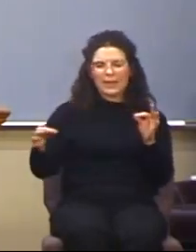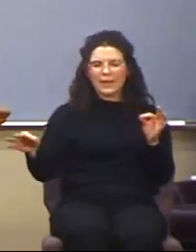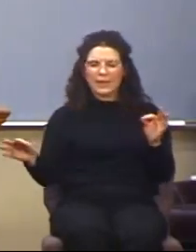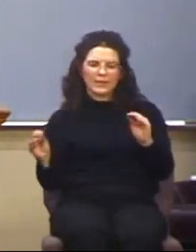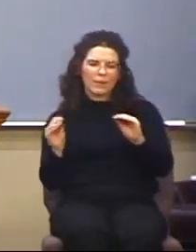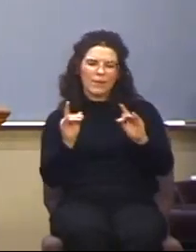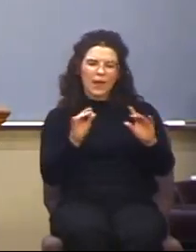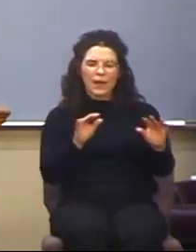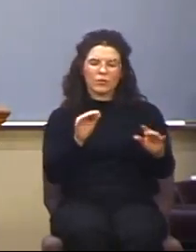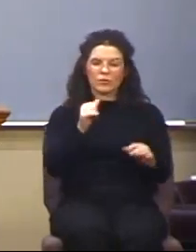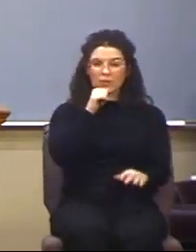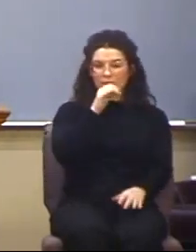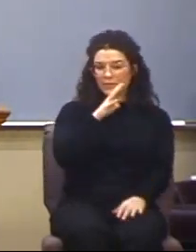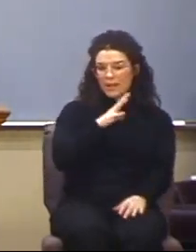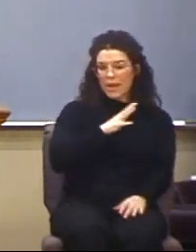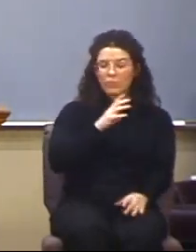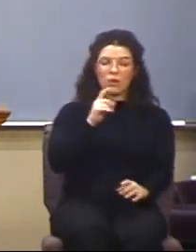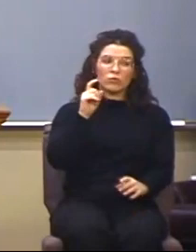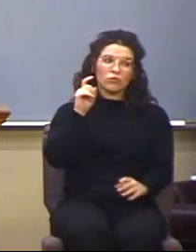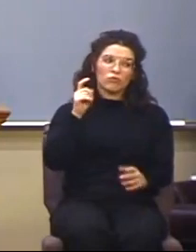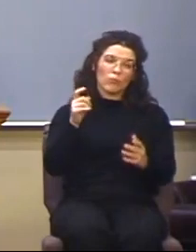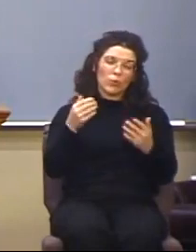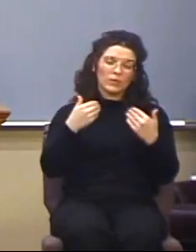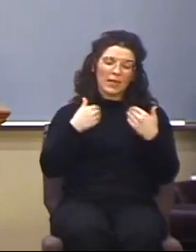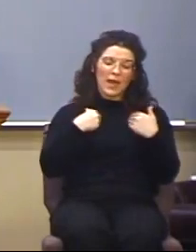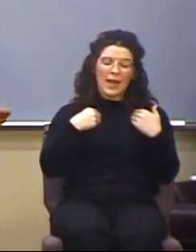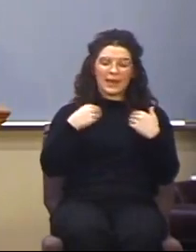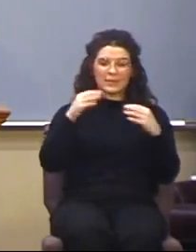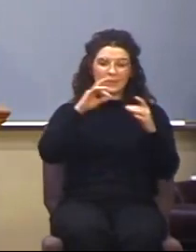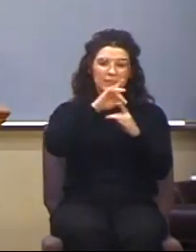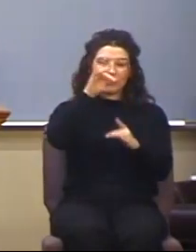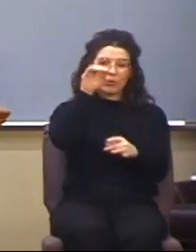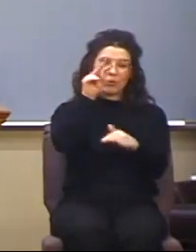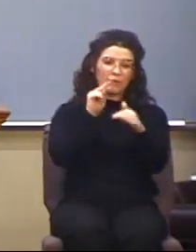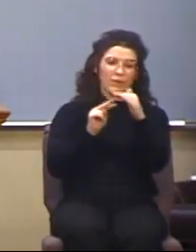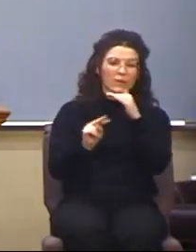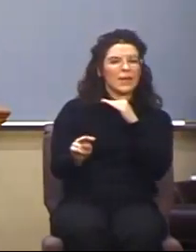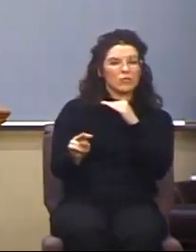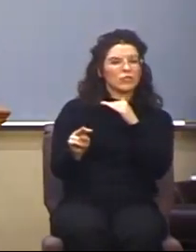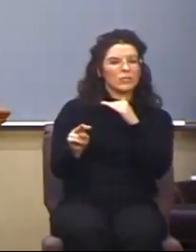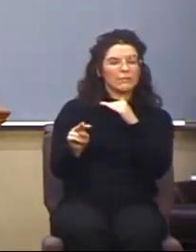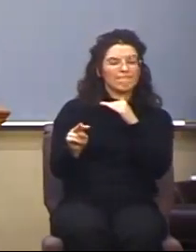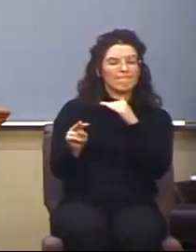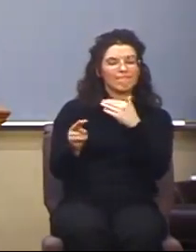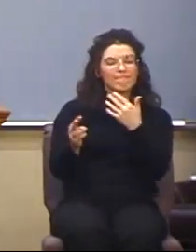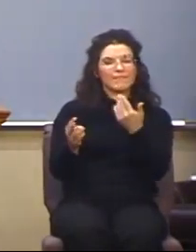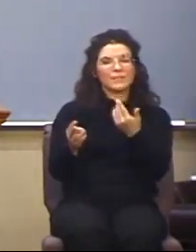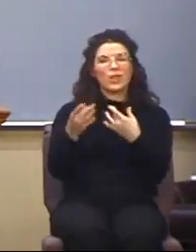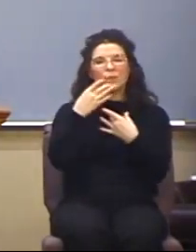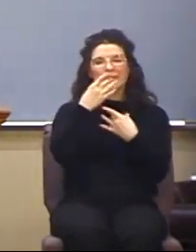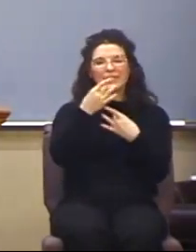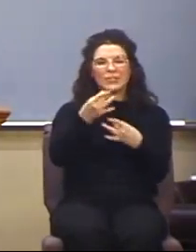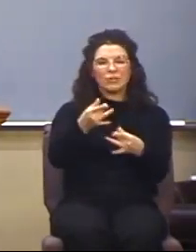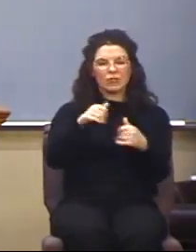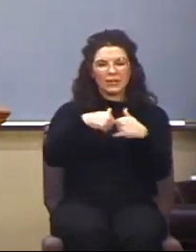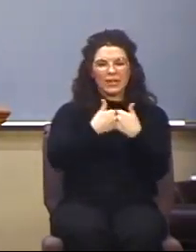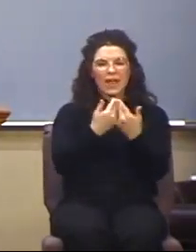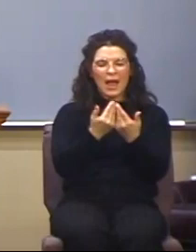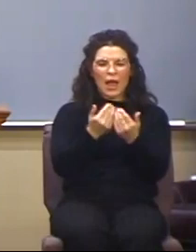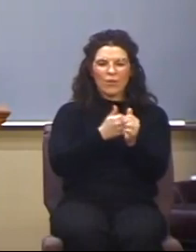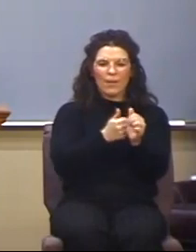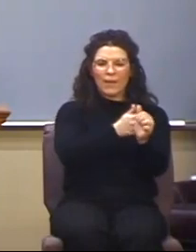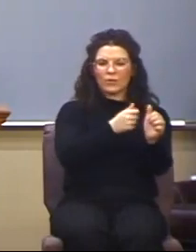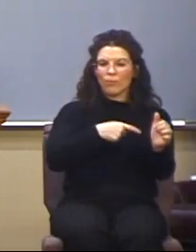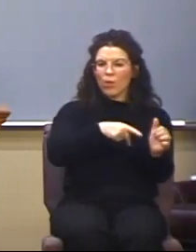supposedly, possesses the spirit of divination. Now, interesting how the Apostle Paul is going to respond to this damsel. Verse